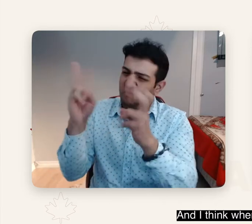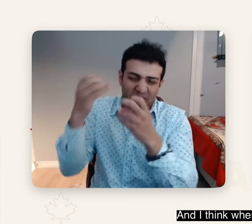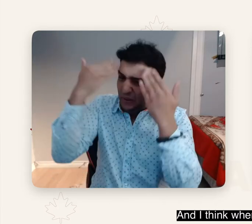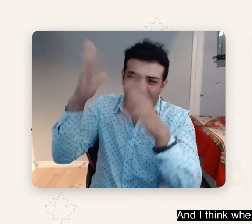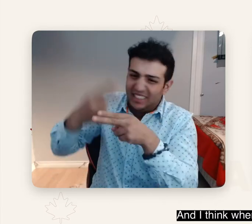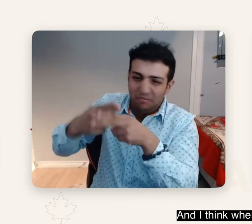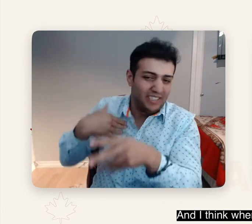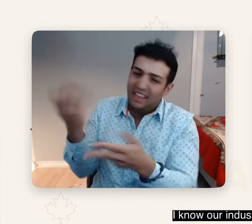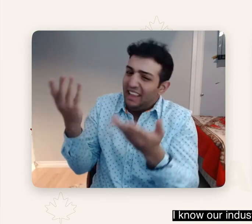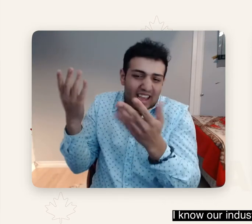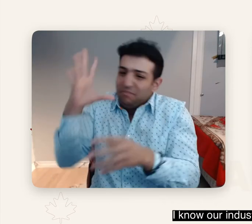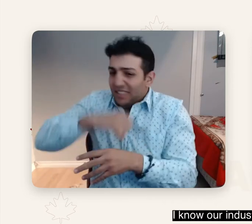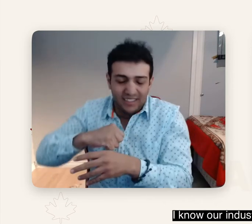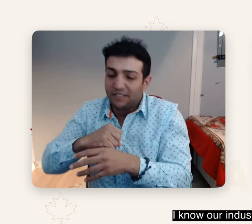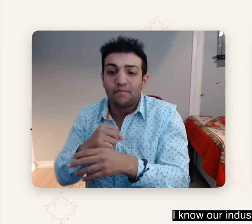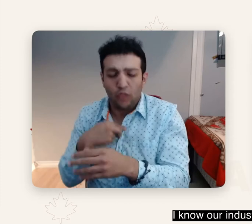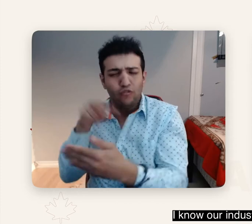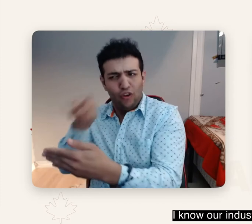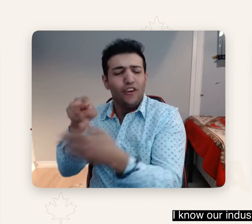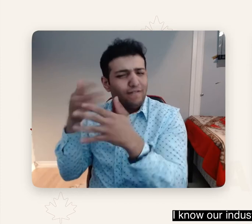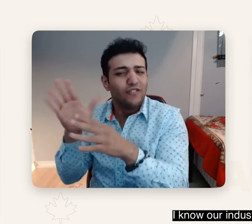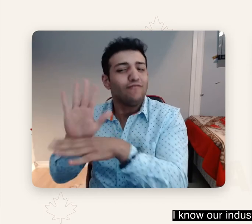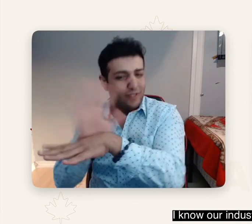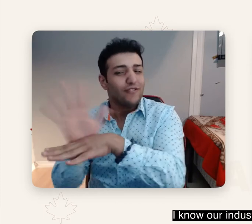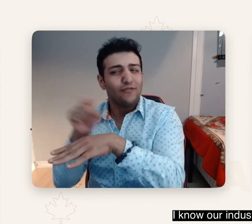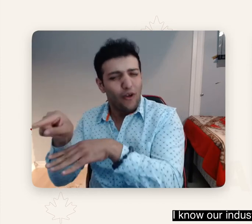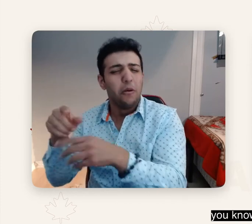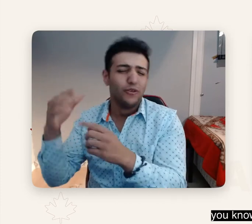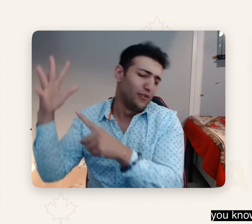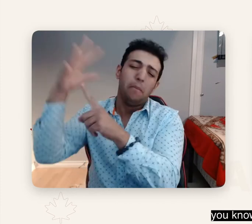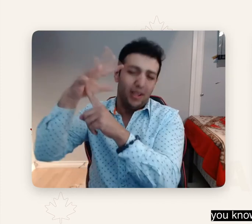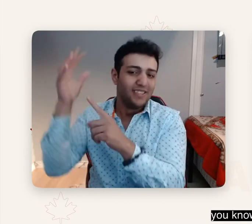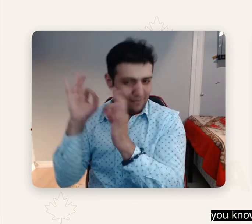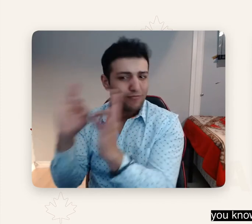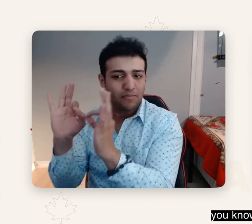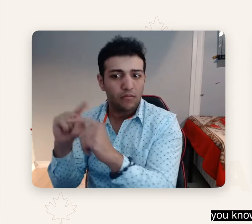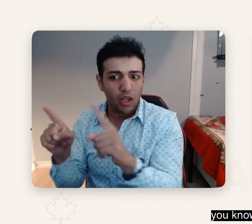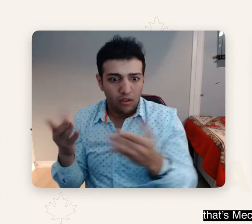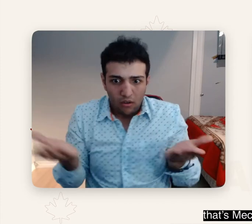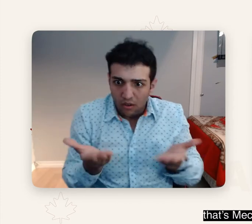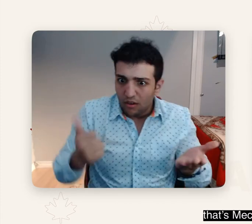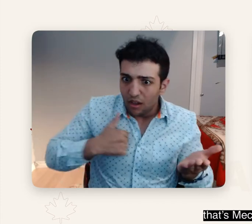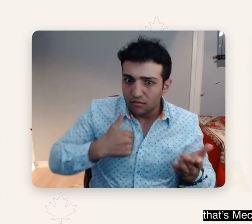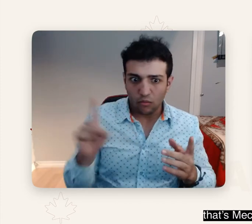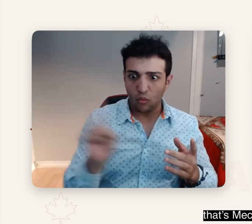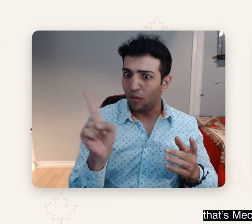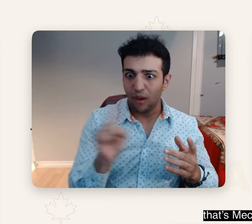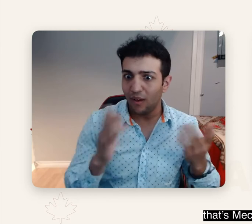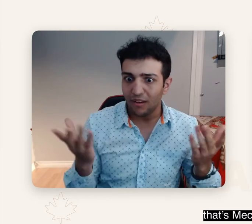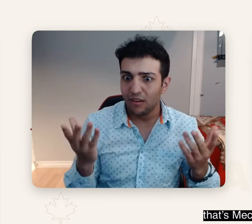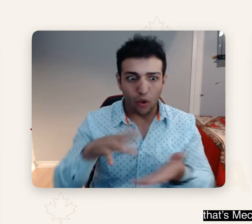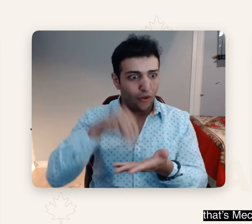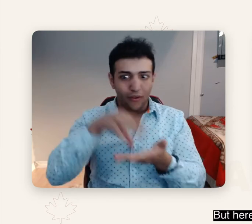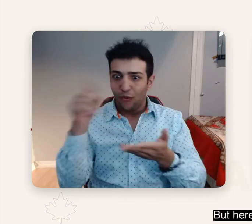uh, specifically, I know our industry is very focused on American film. You know, we, we look to Hollywood, that's Mecca. America. They're the top